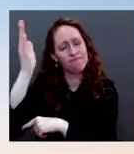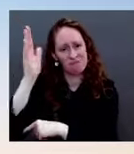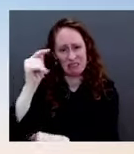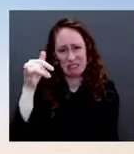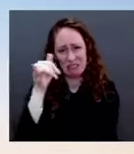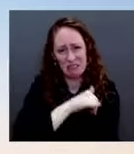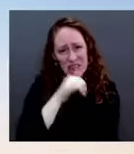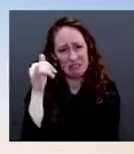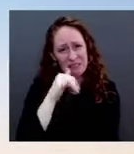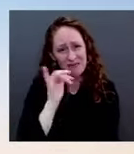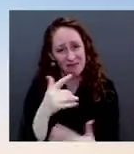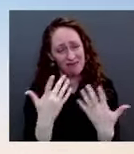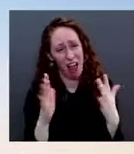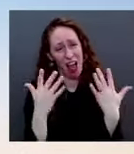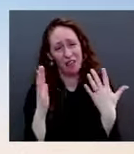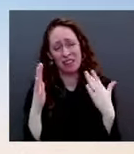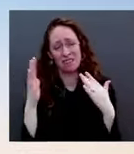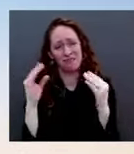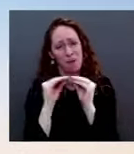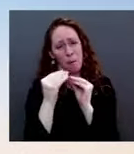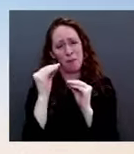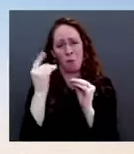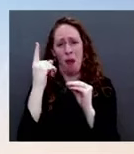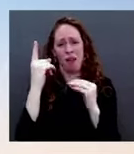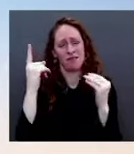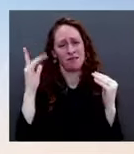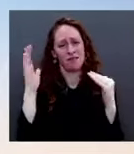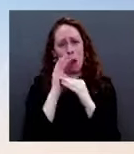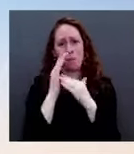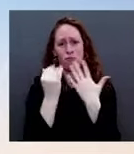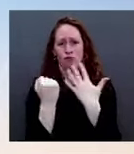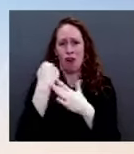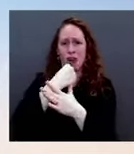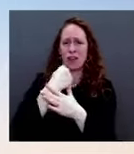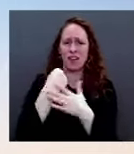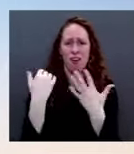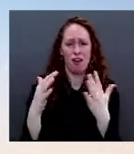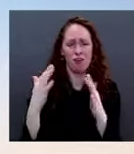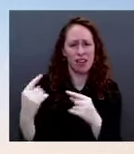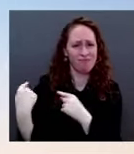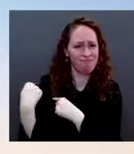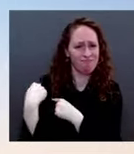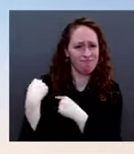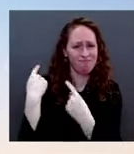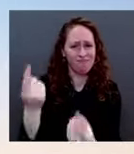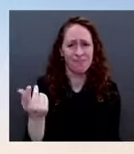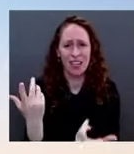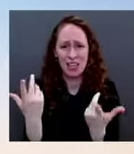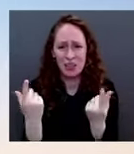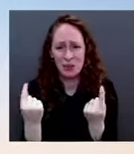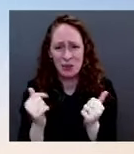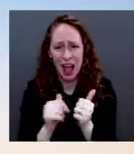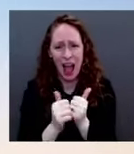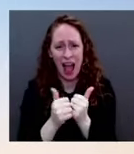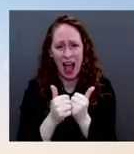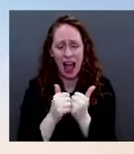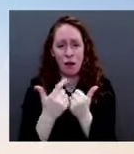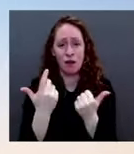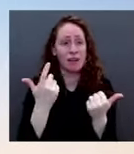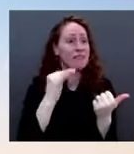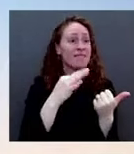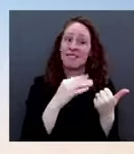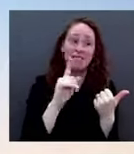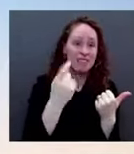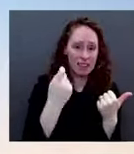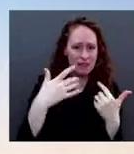stalled as well. Where is the President going be putting his energy? Ms. We can and we'll advocate for both. And